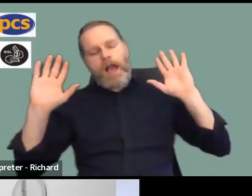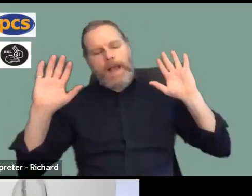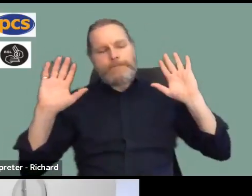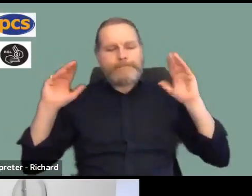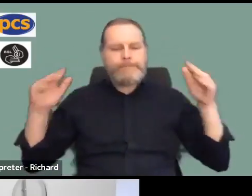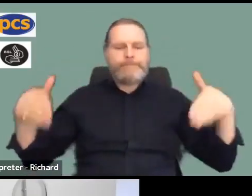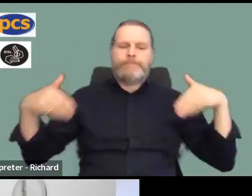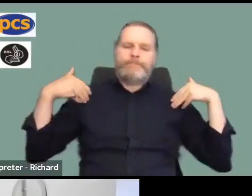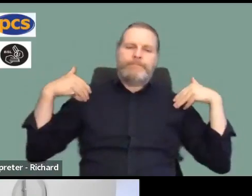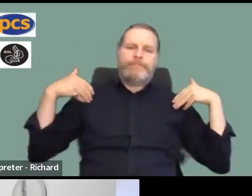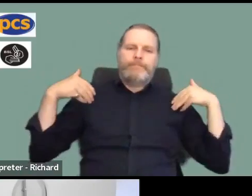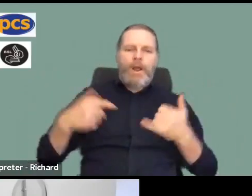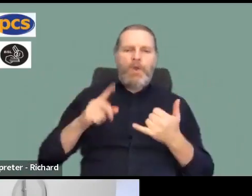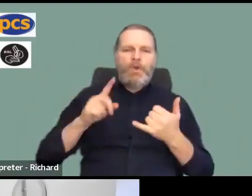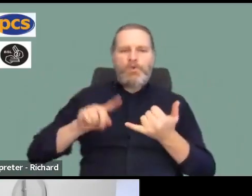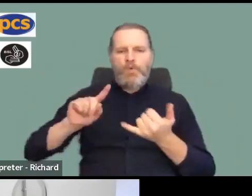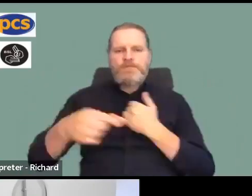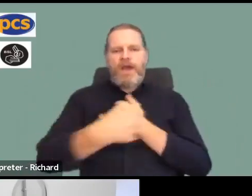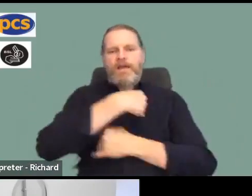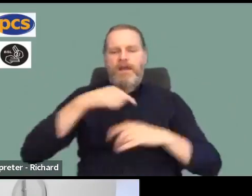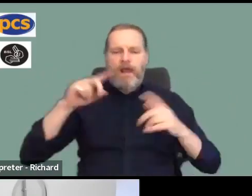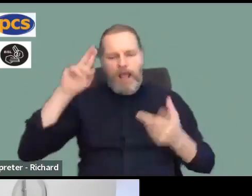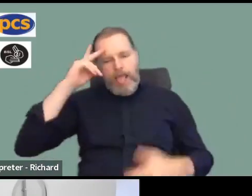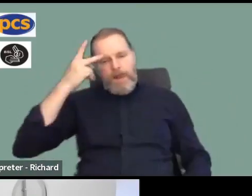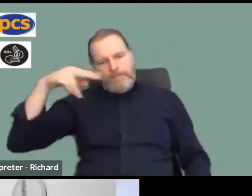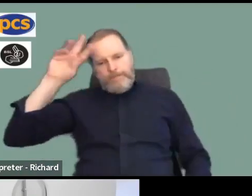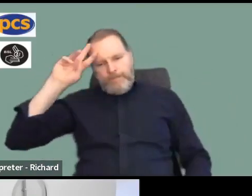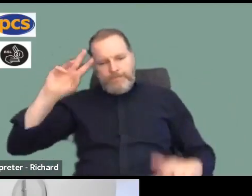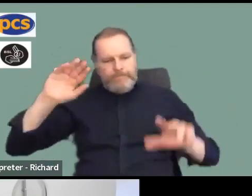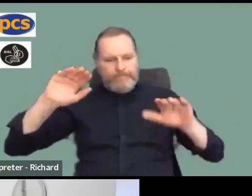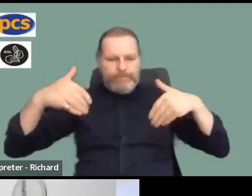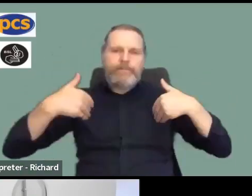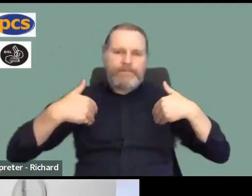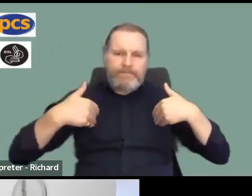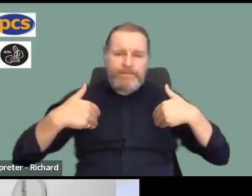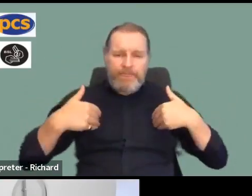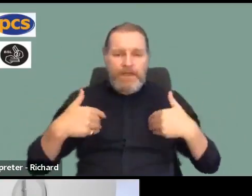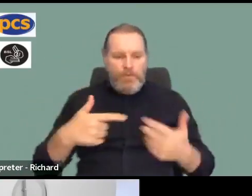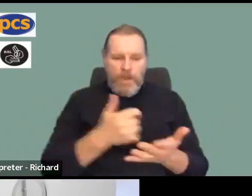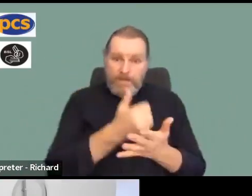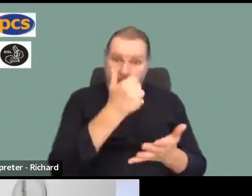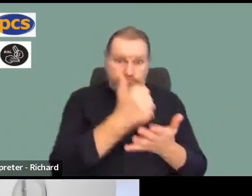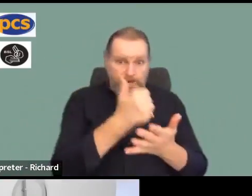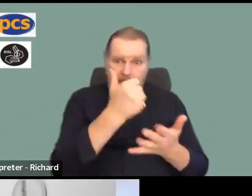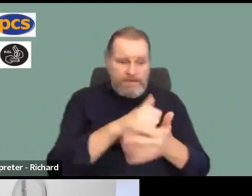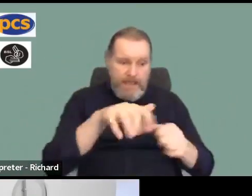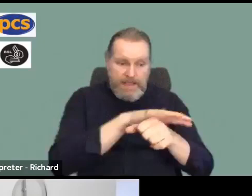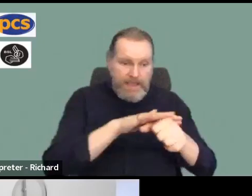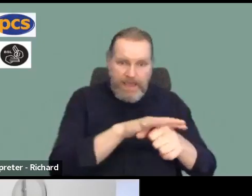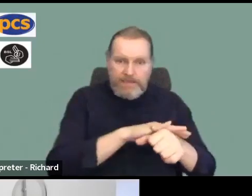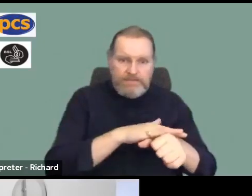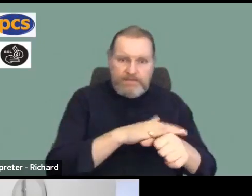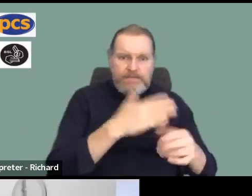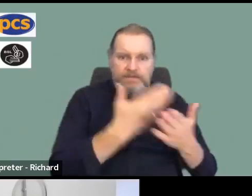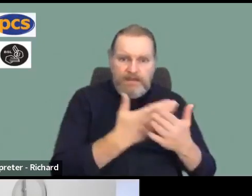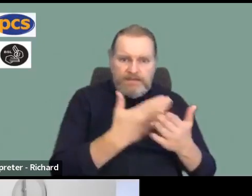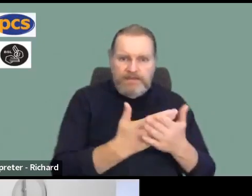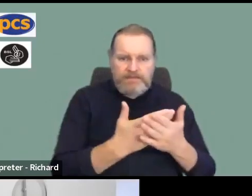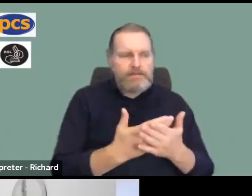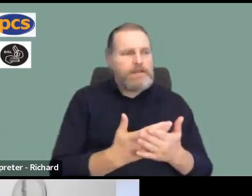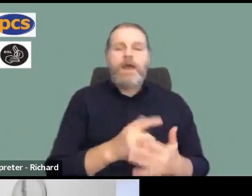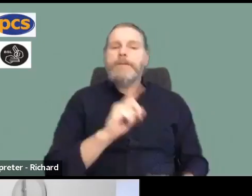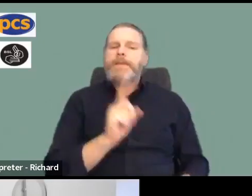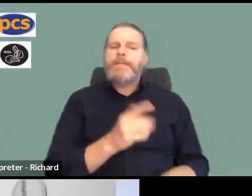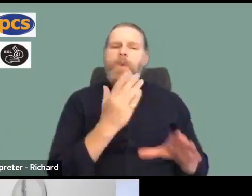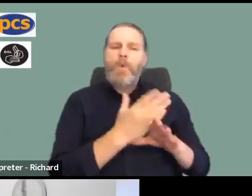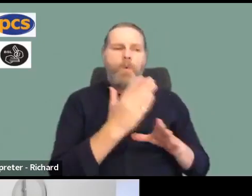I can assure people that we've got brilliant case studies, we've got justice, we've got fabulous people who are able